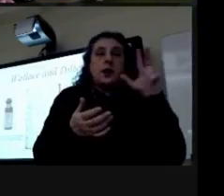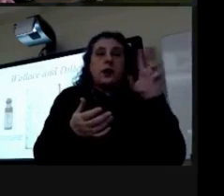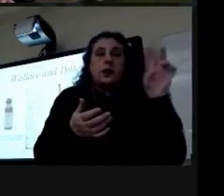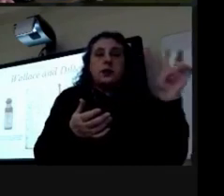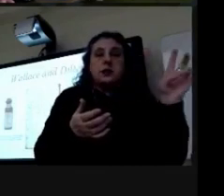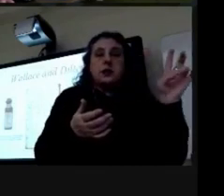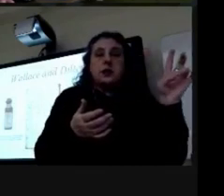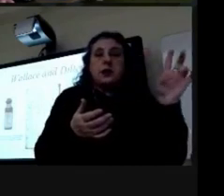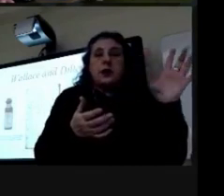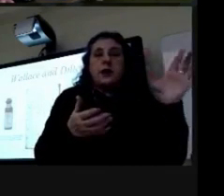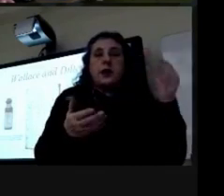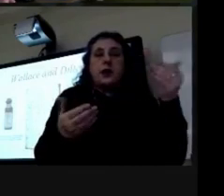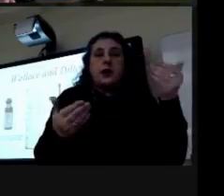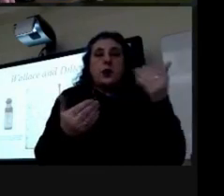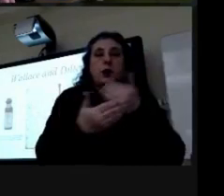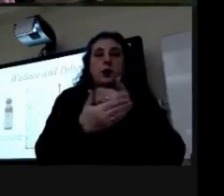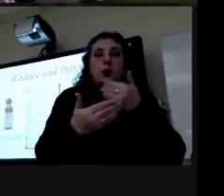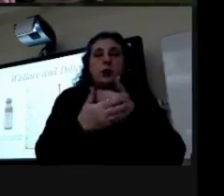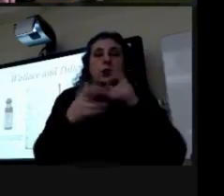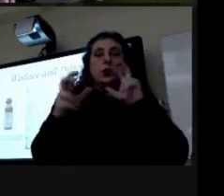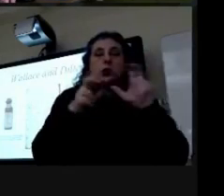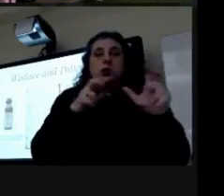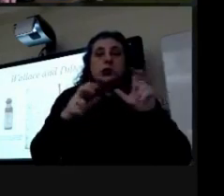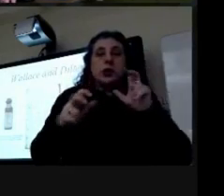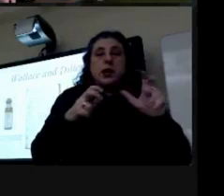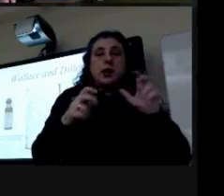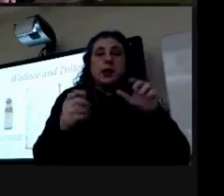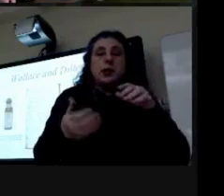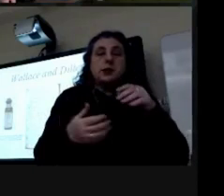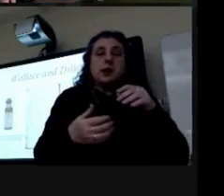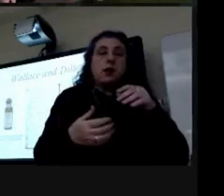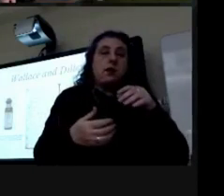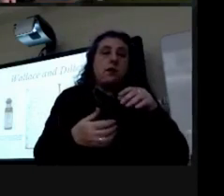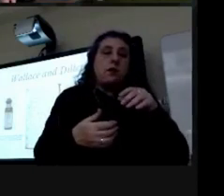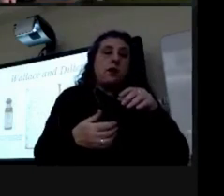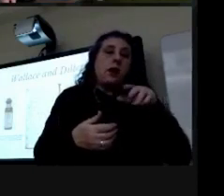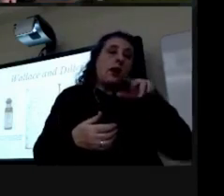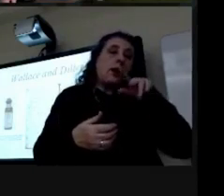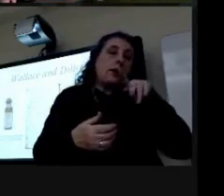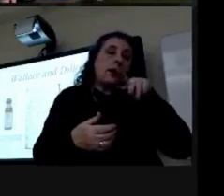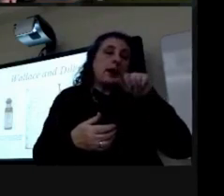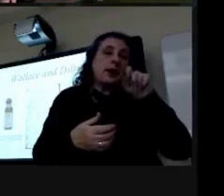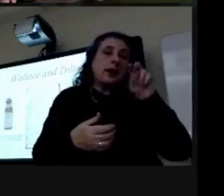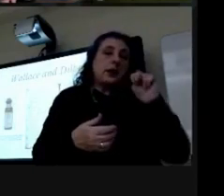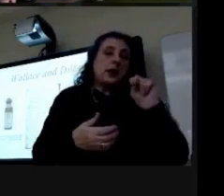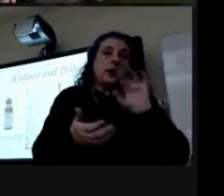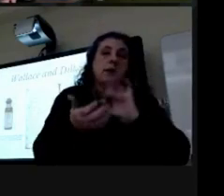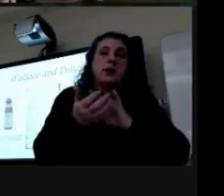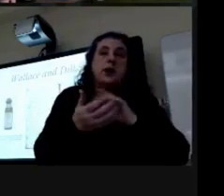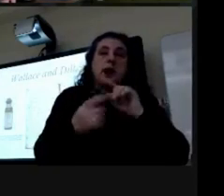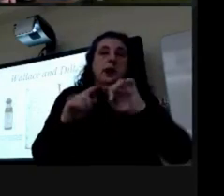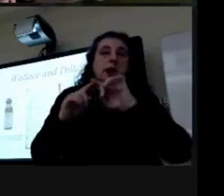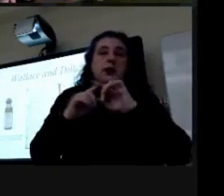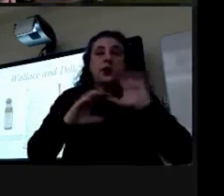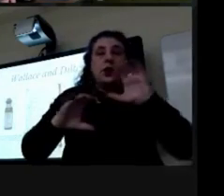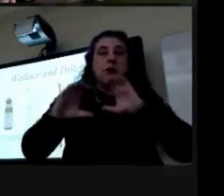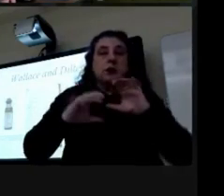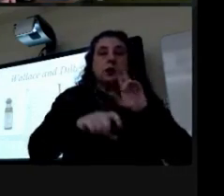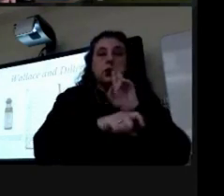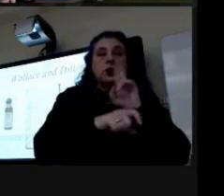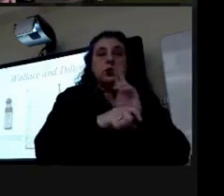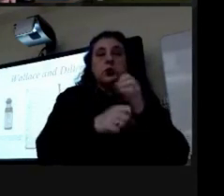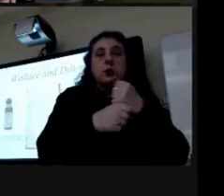listed their new stock they had lots of patent medicines medicines and all sorts of chemicals that you could use to make medicines